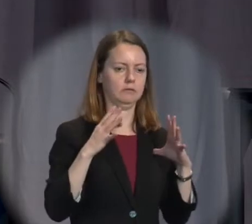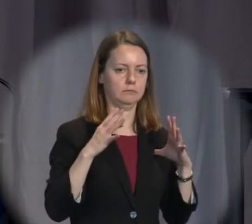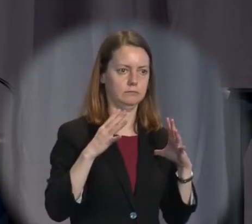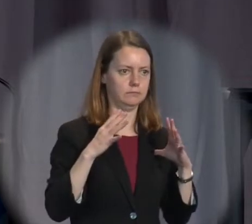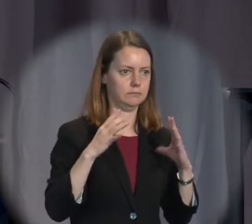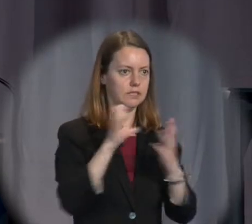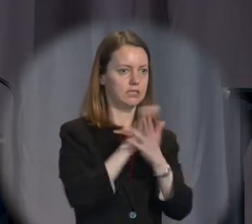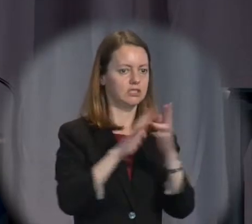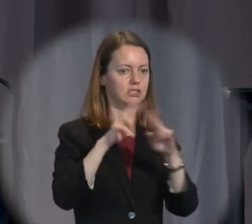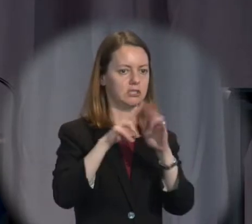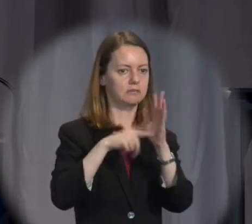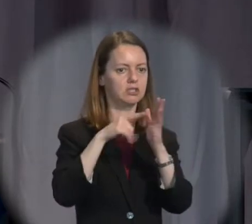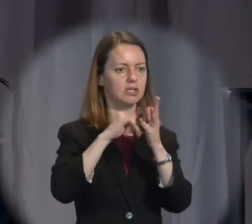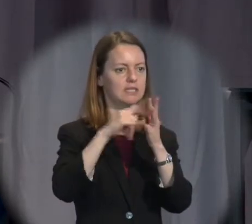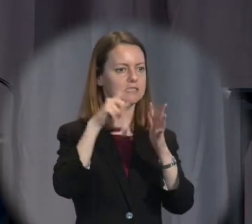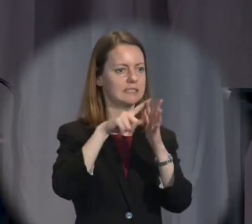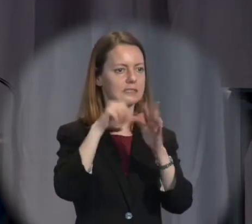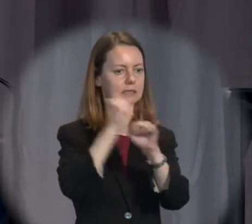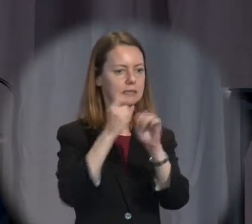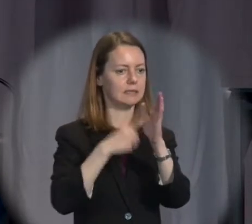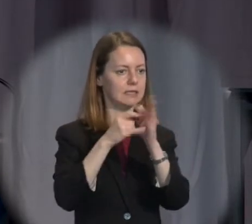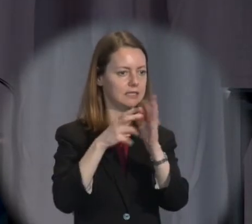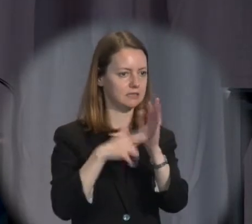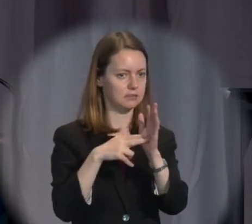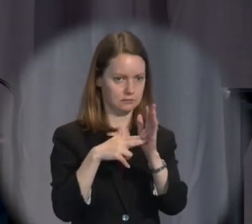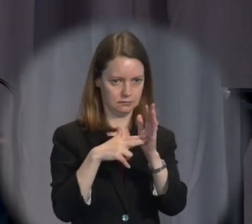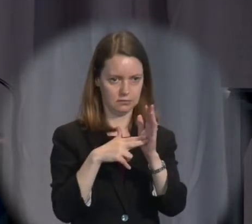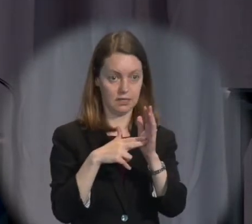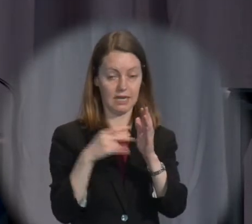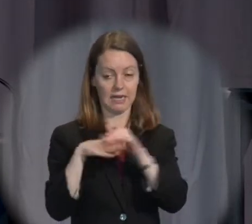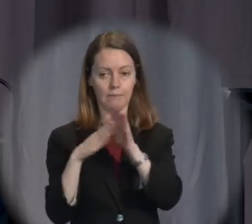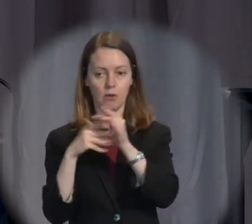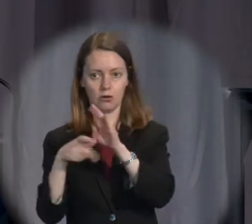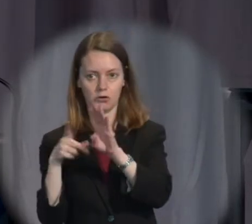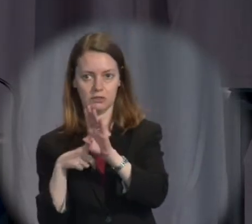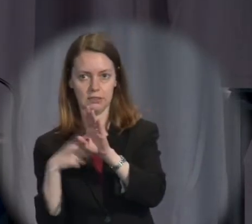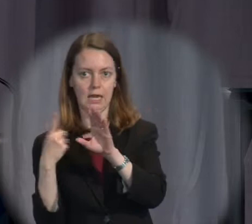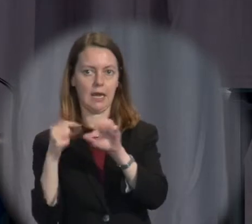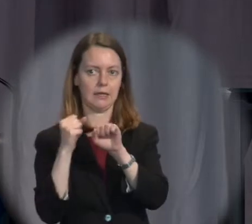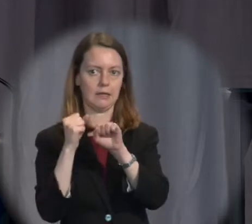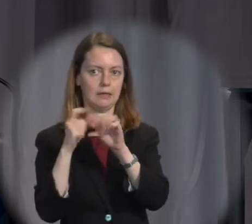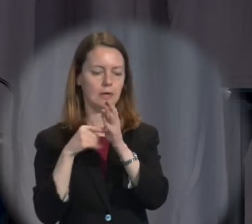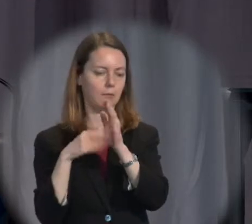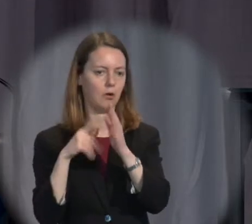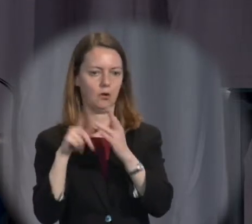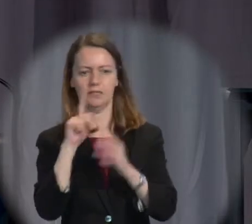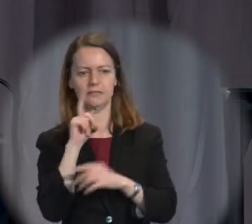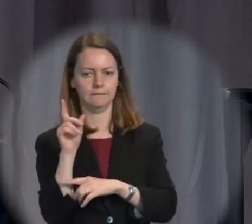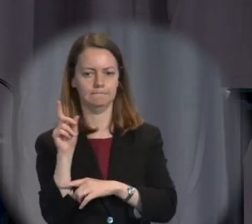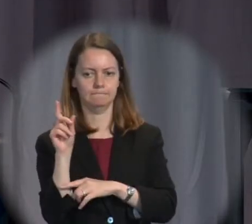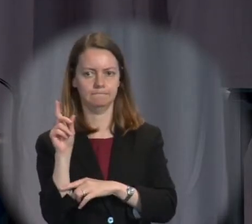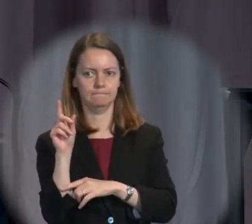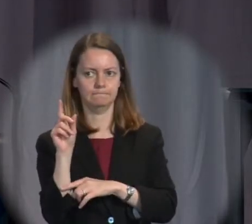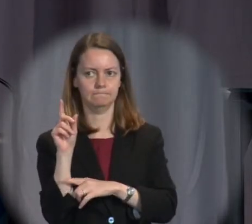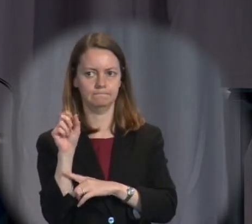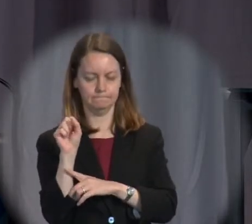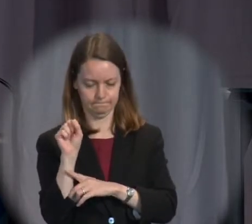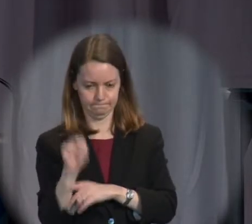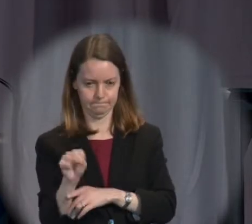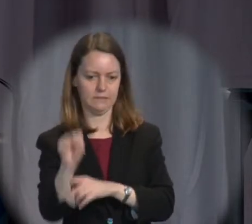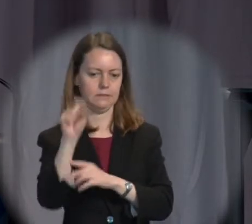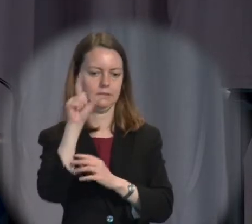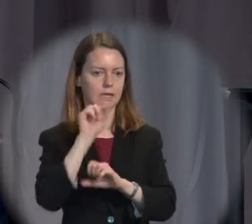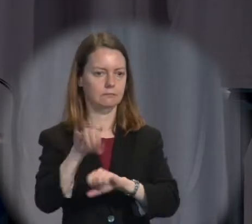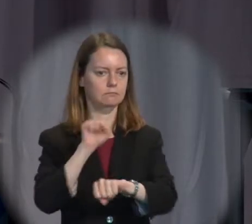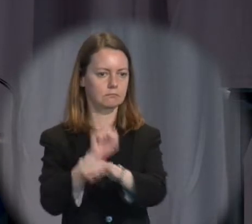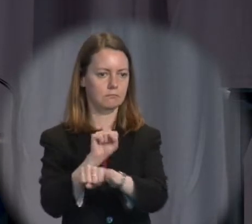The Chief Justice, Gleeson, and rare in a way to have a Chief Justice in the minority on this matter, and Justice Gummo read it down in the interest of practicality.